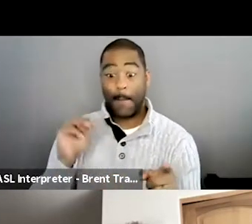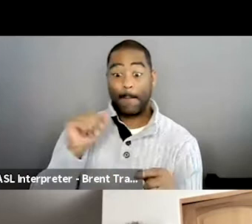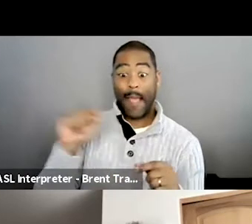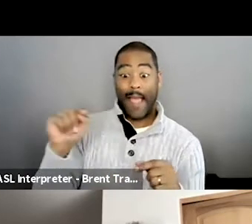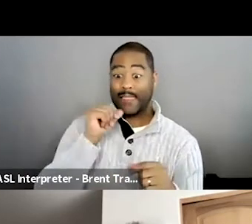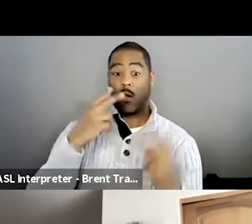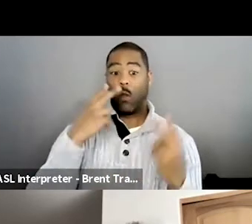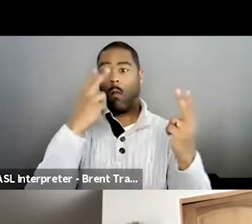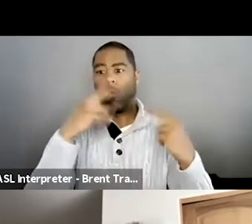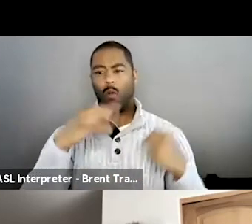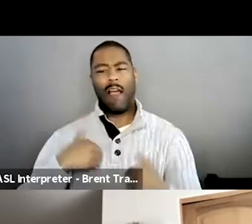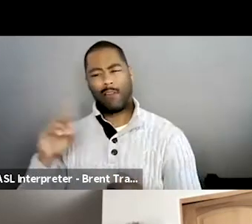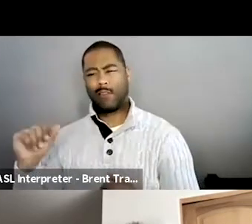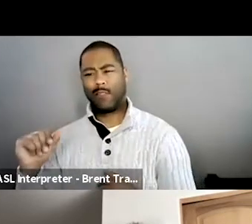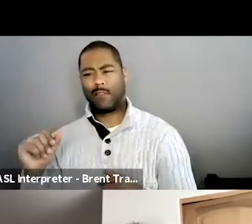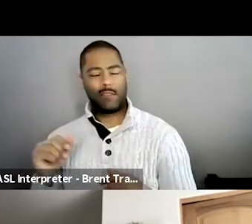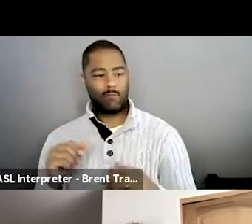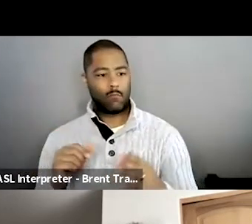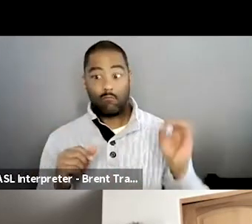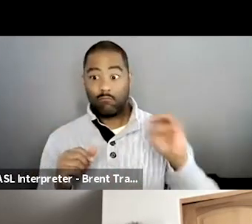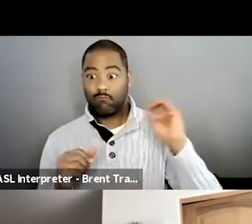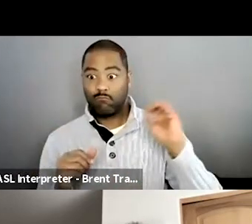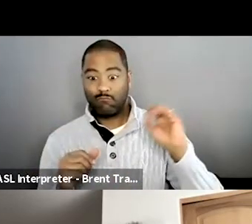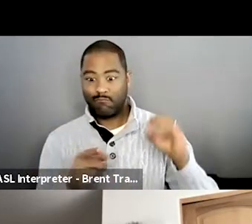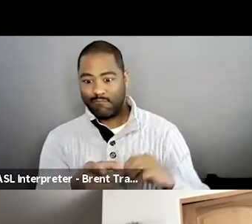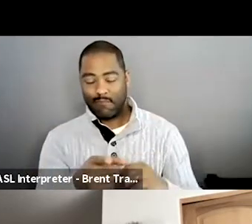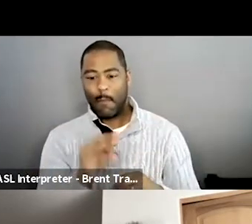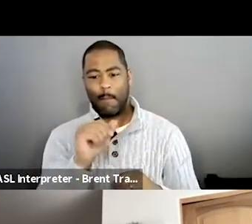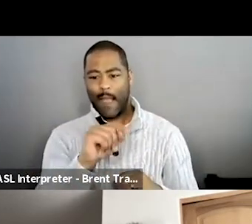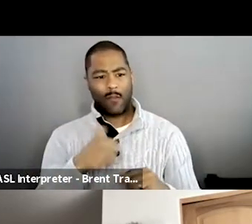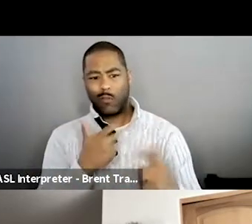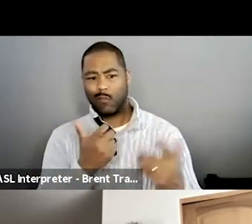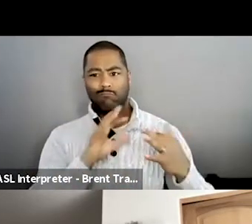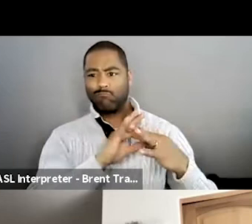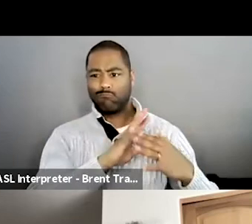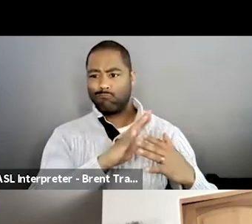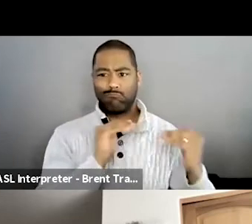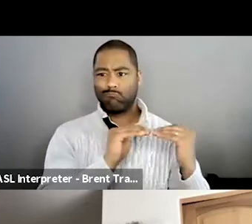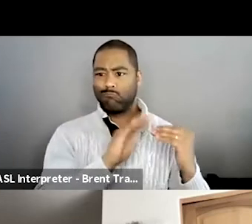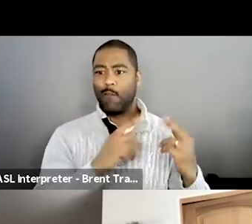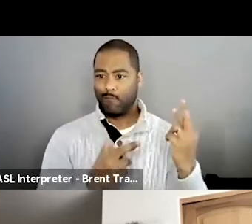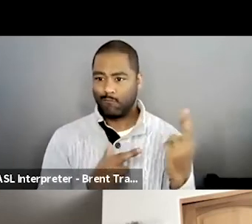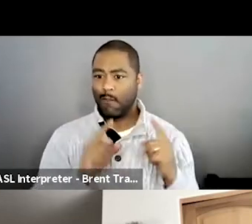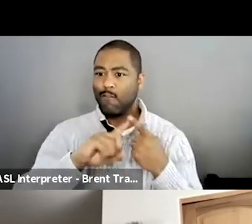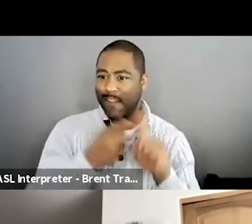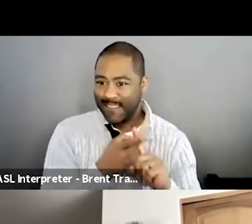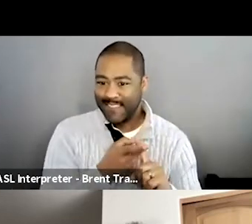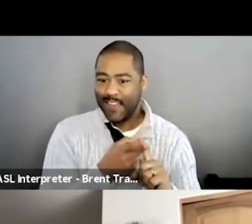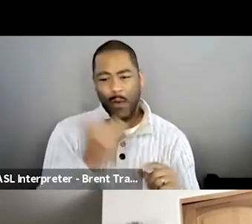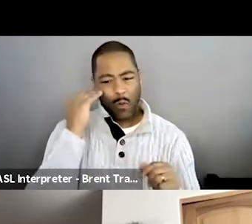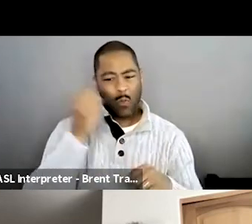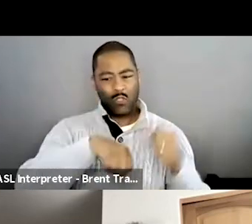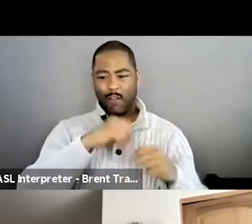with a disability. We had known each other for like 18 years at that point. We were friends. So he knew me, he knew my